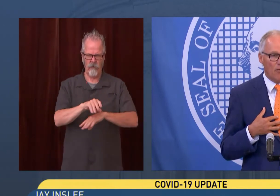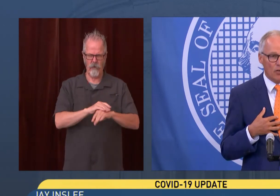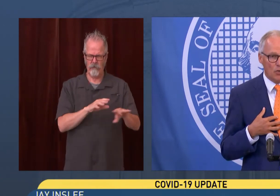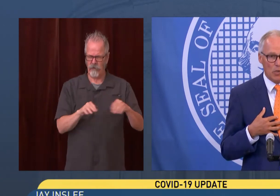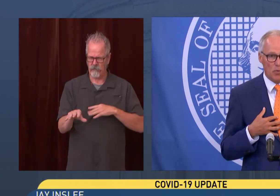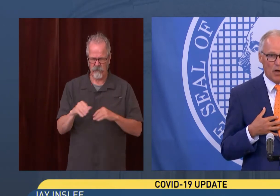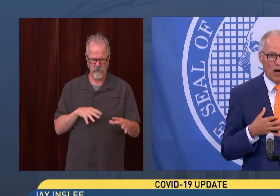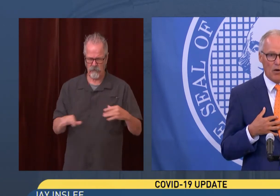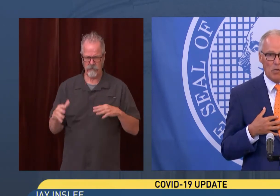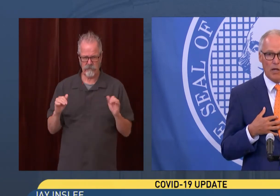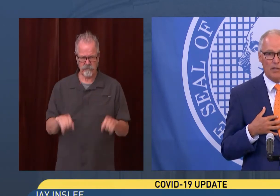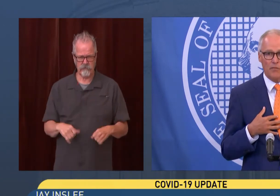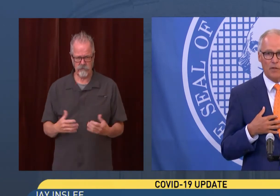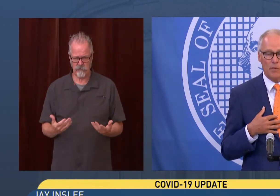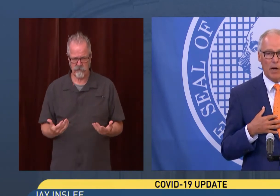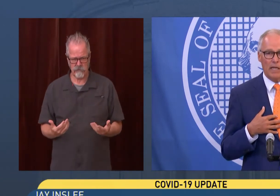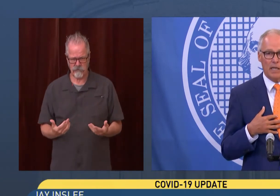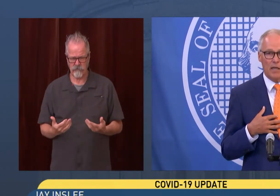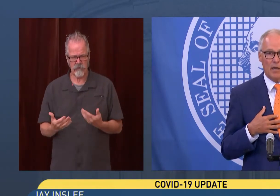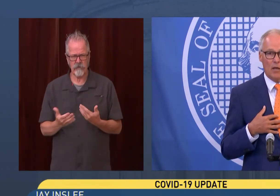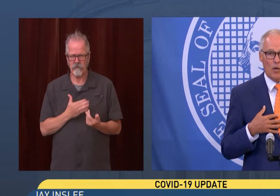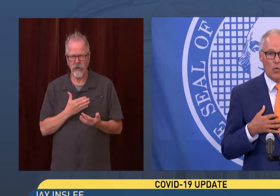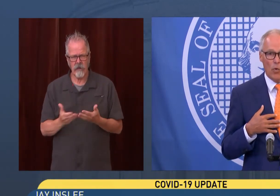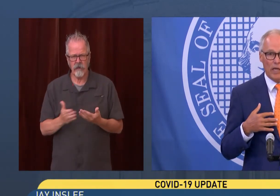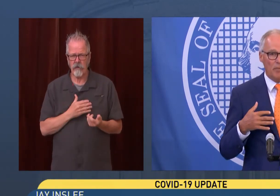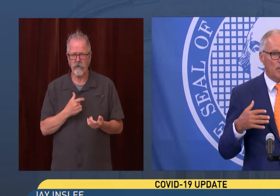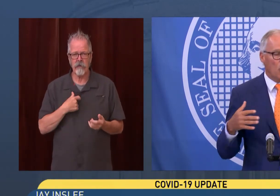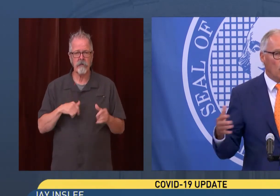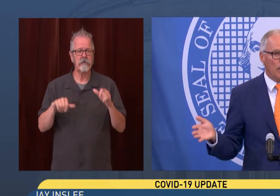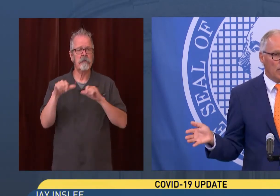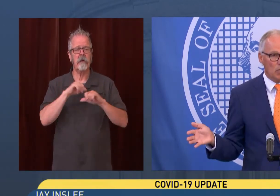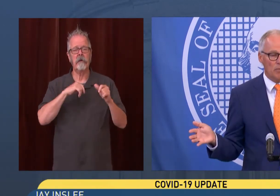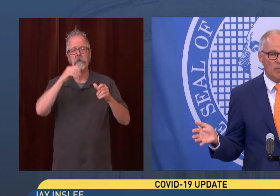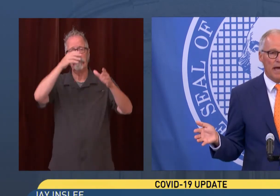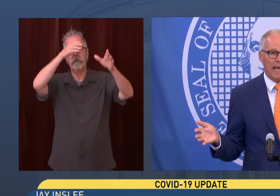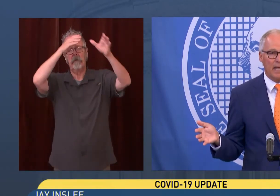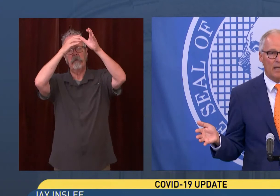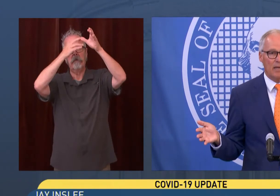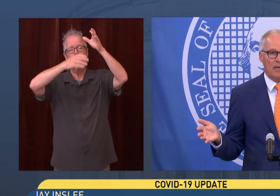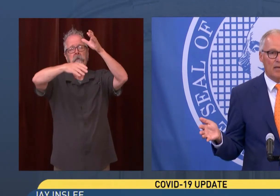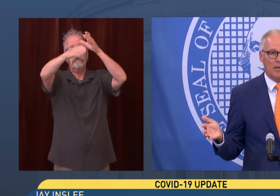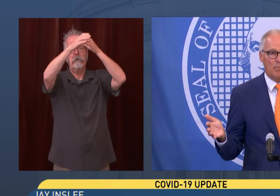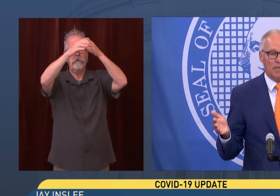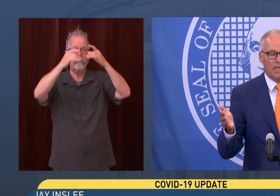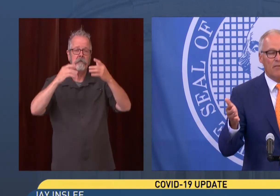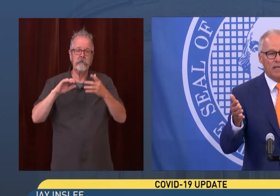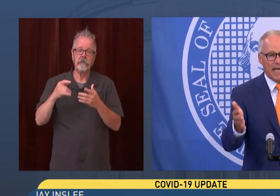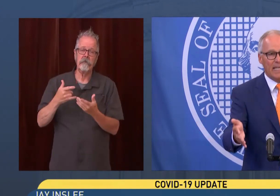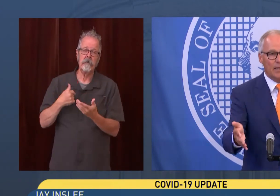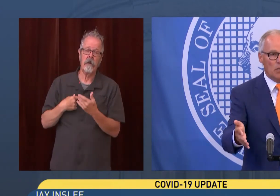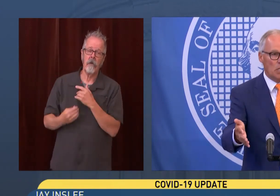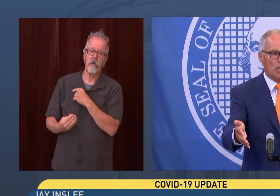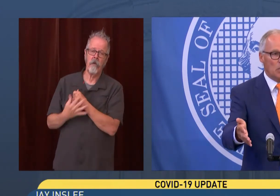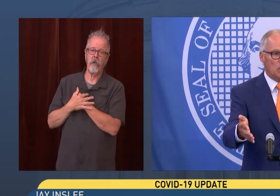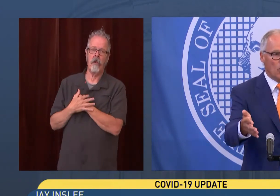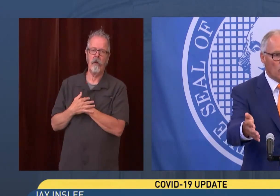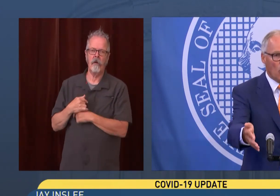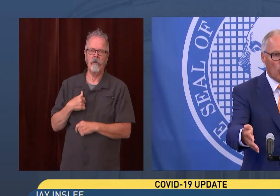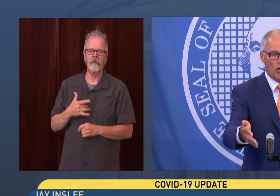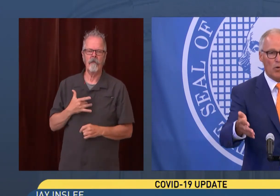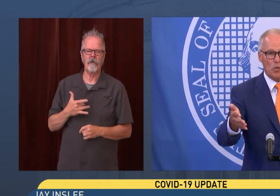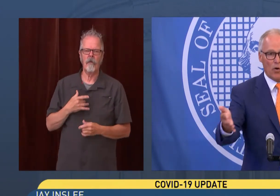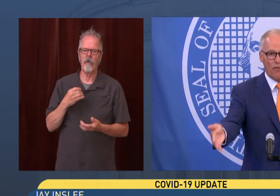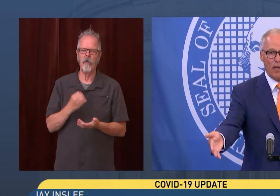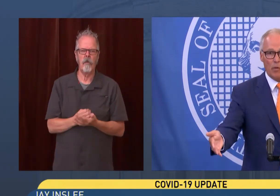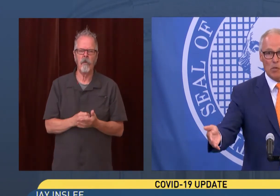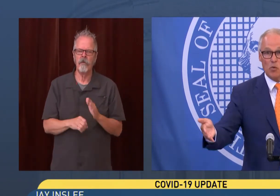no matter how virtuous we are or scientifically minded, we can be totally asymptomatic, but give a deadly disease to our